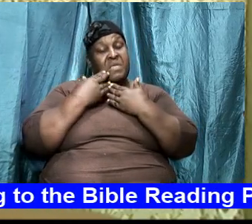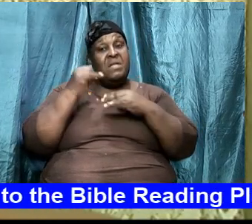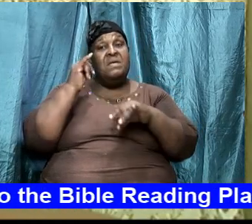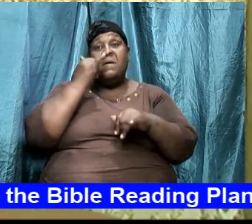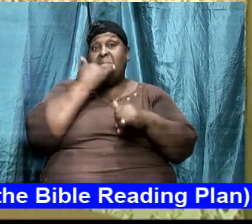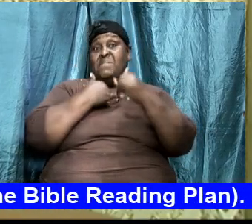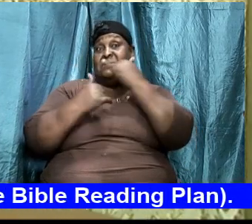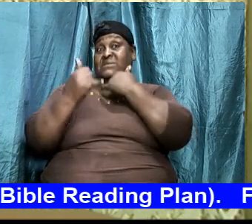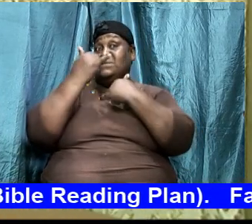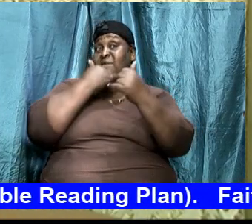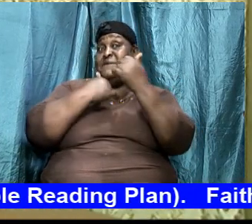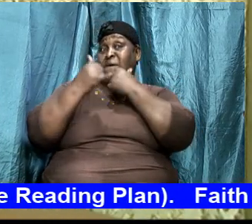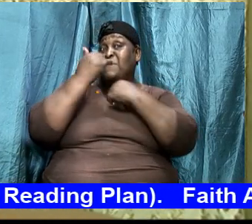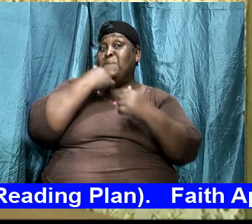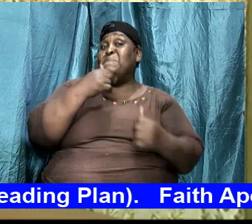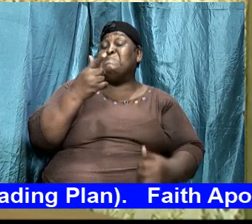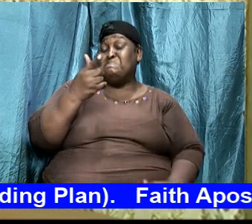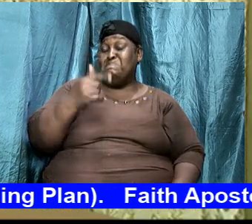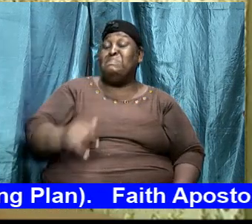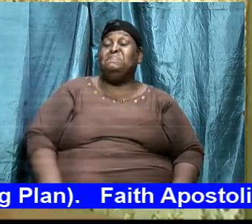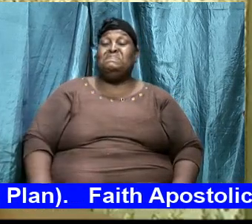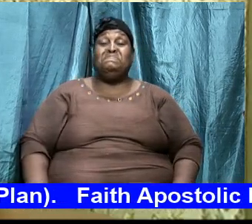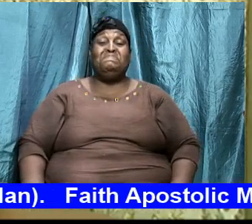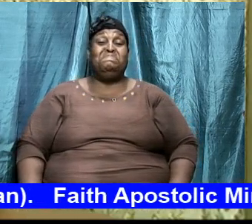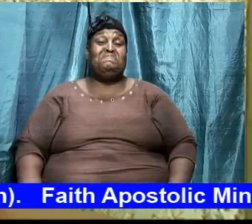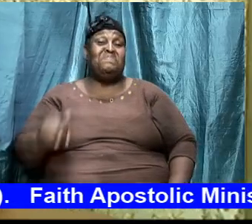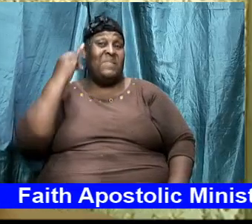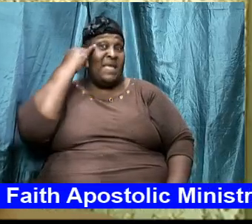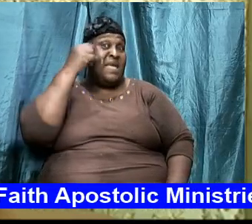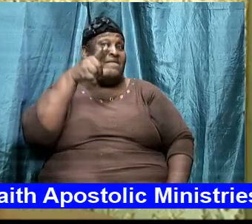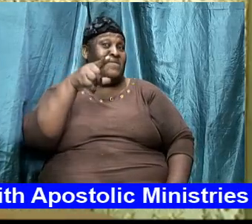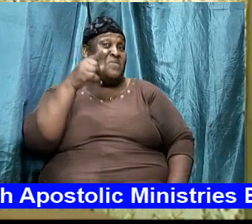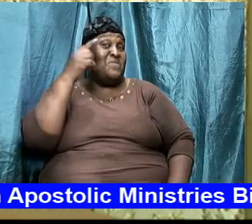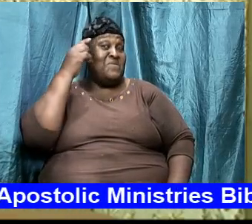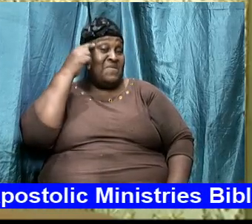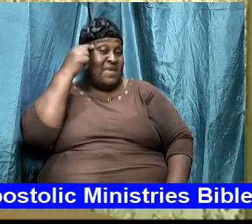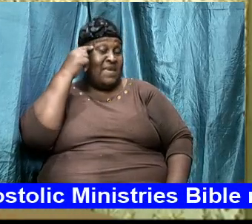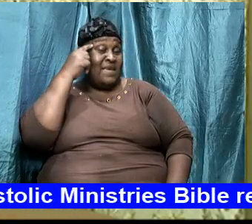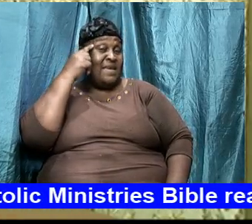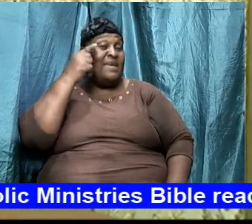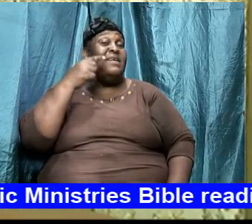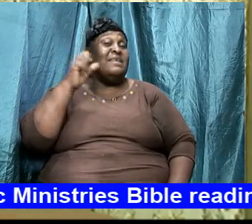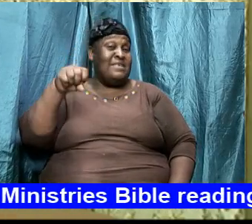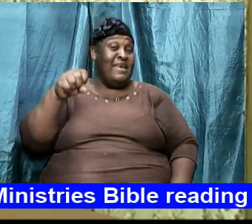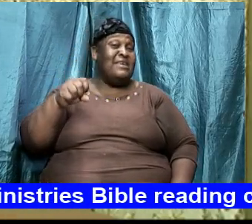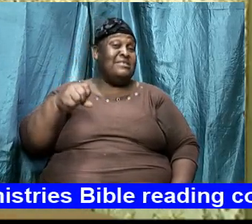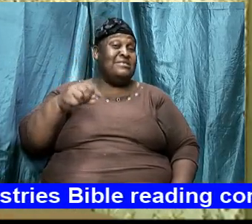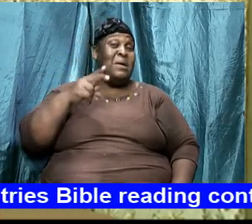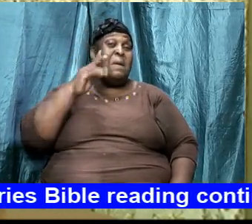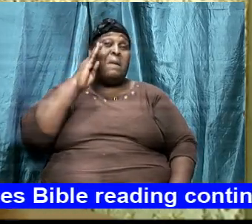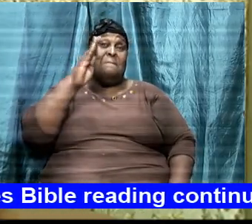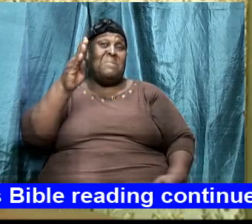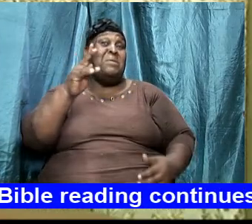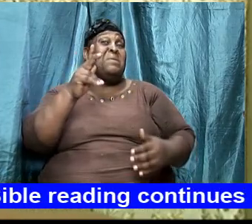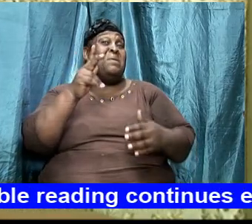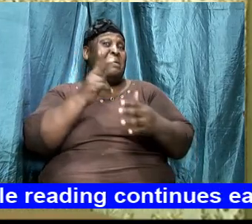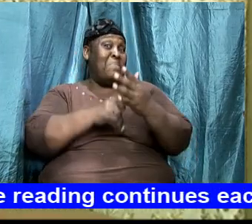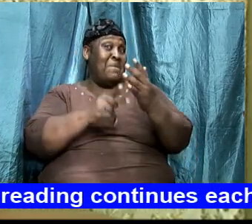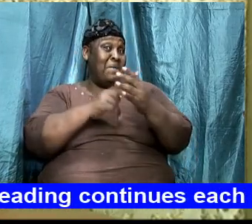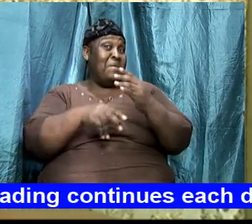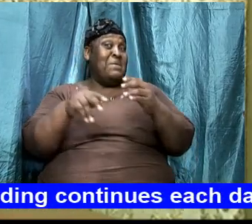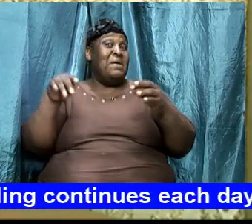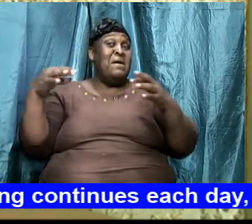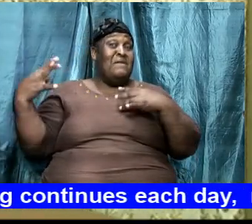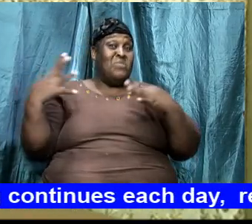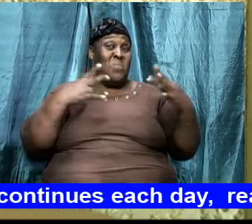if you think that yes I can be a part of the battle but the heart of the battle